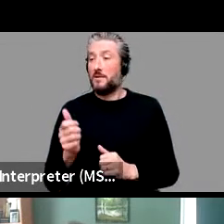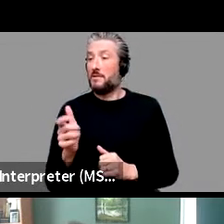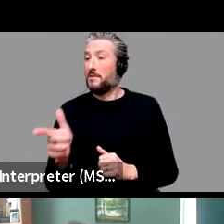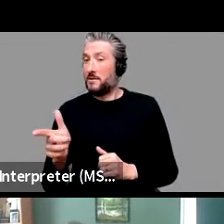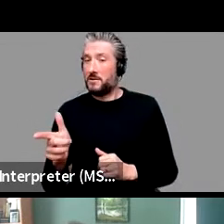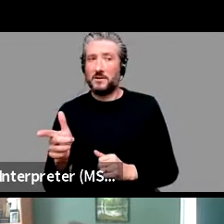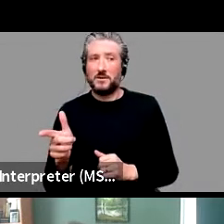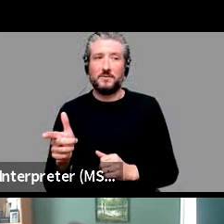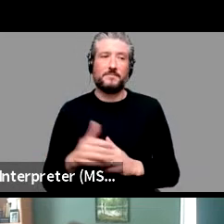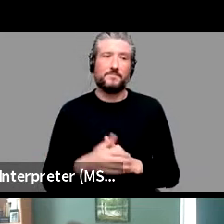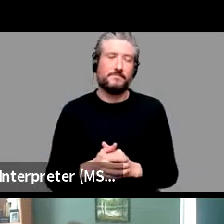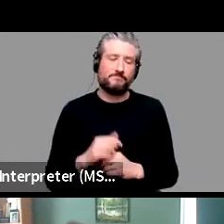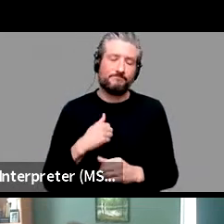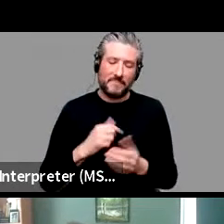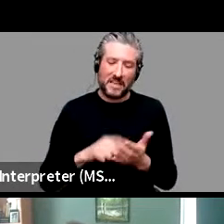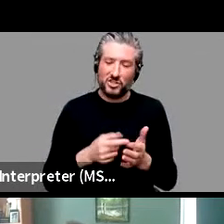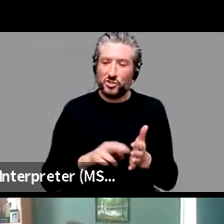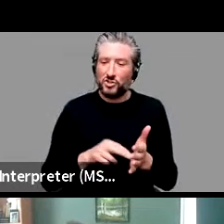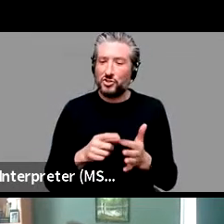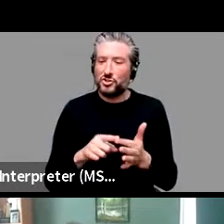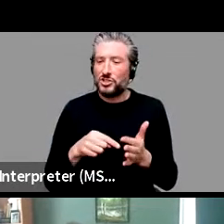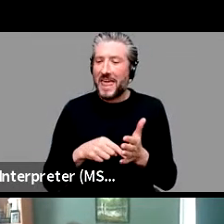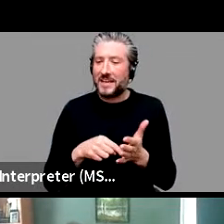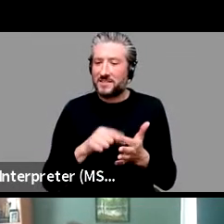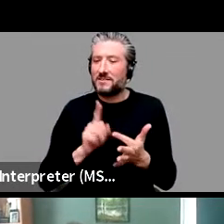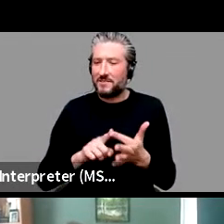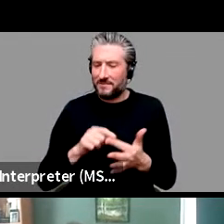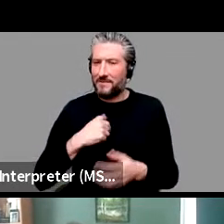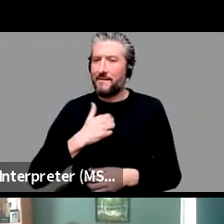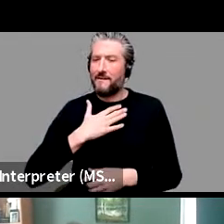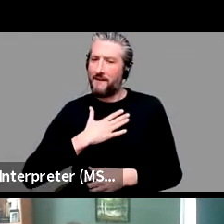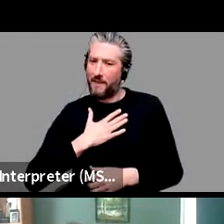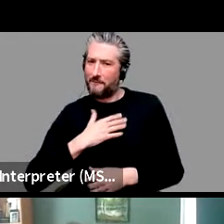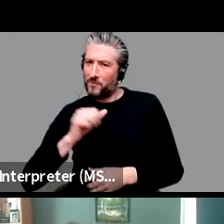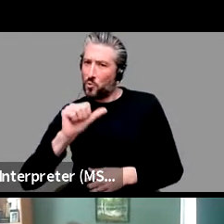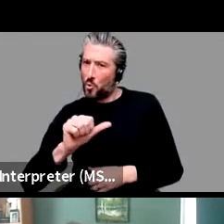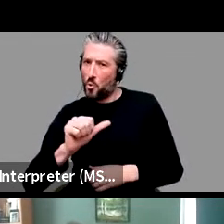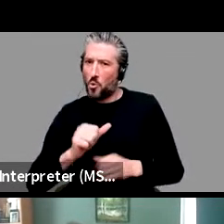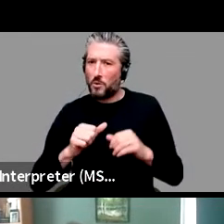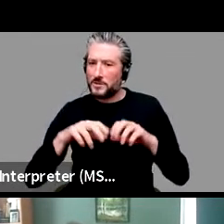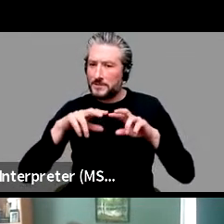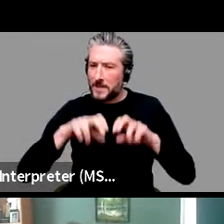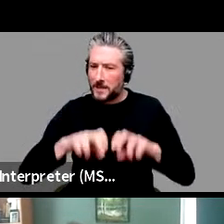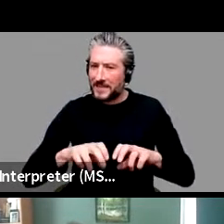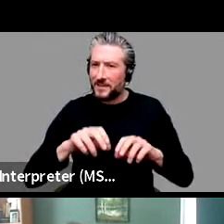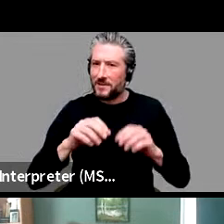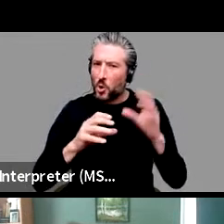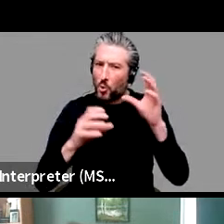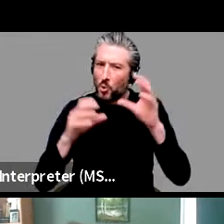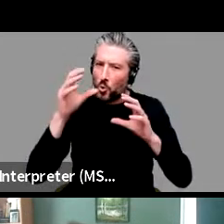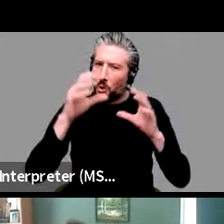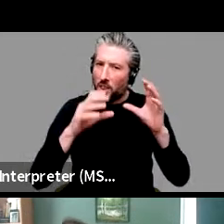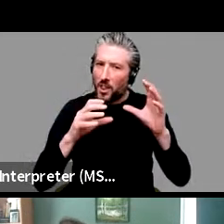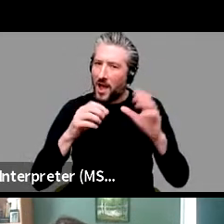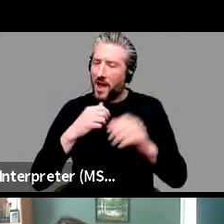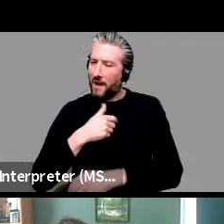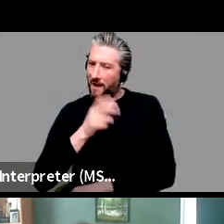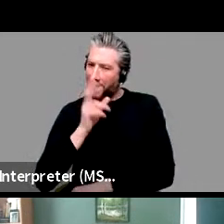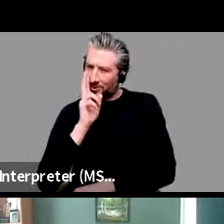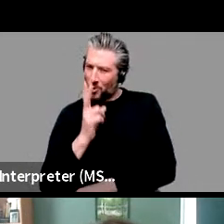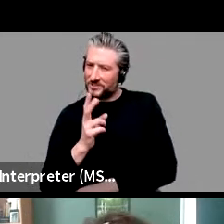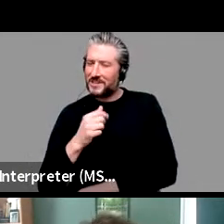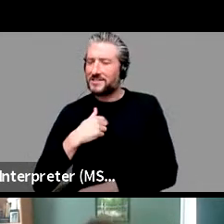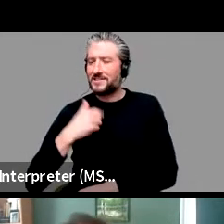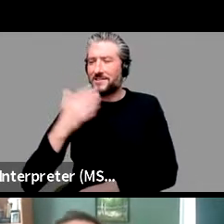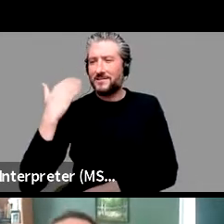the Google Ngram study and I, I, I, I, just quickly just now and I noticed that, um, right and left became left and right in 1980.